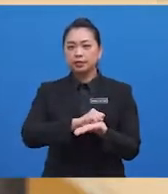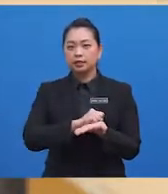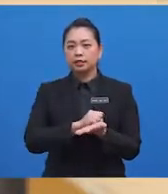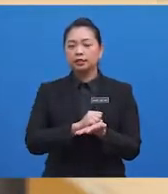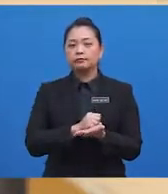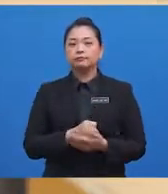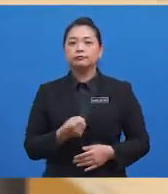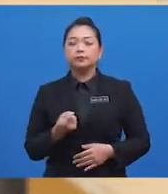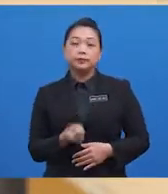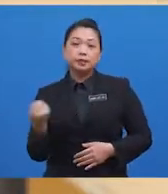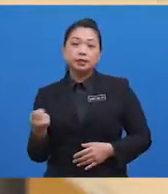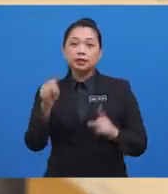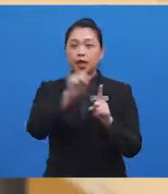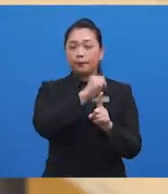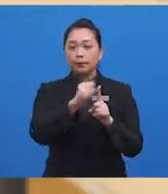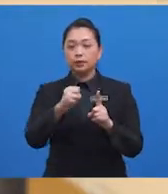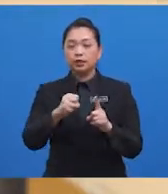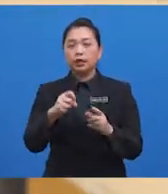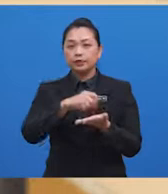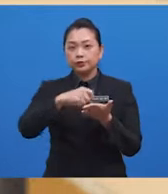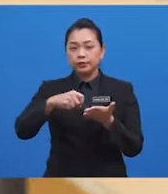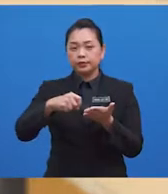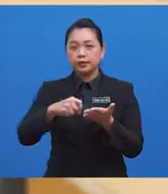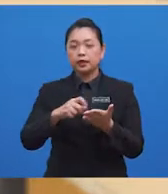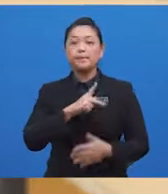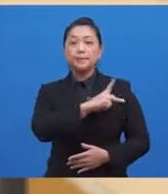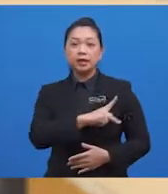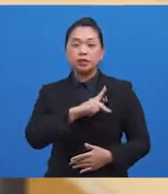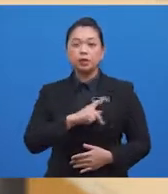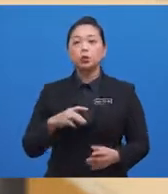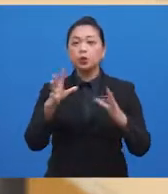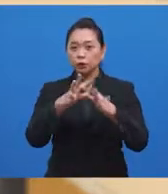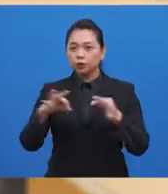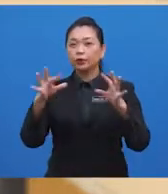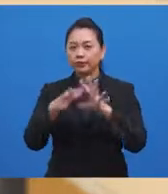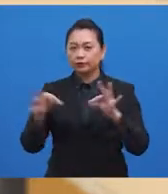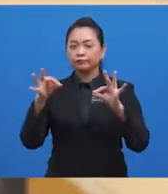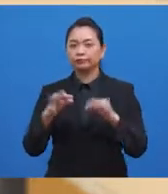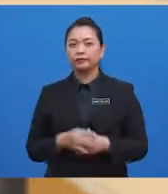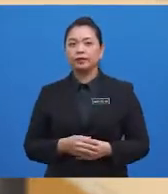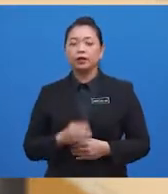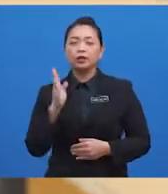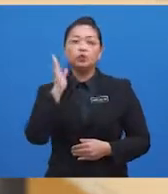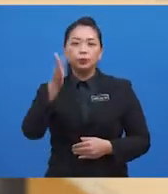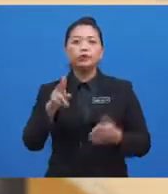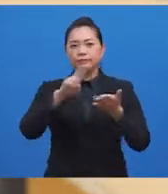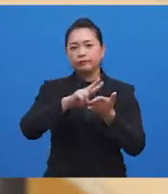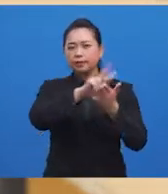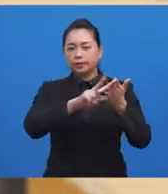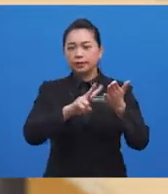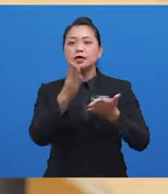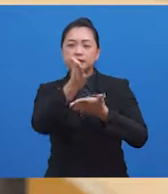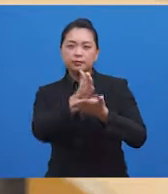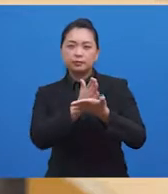if it is written in the form of a personal story. As you read it, it will be like reading somebody's